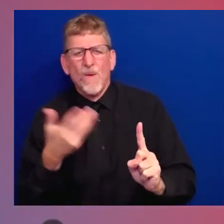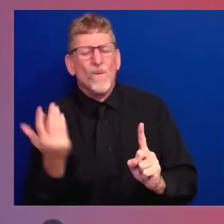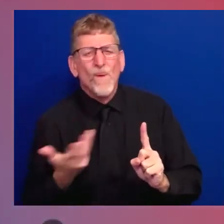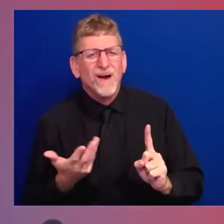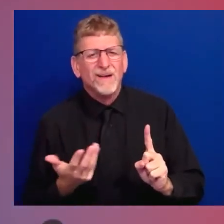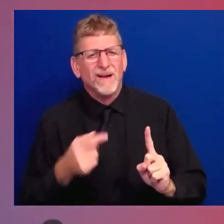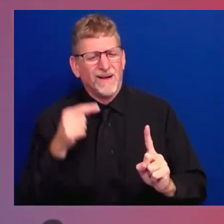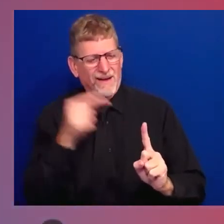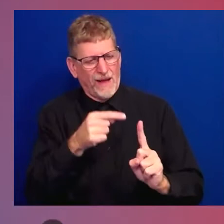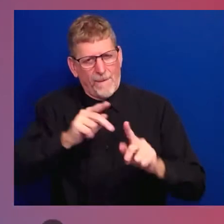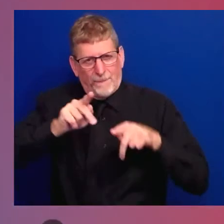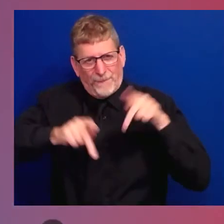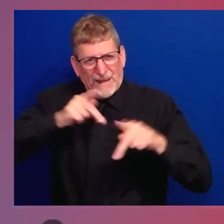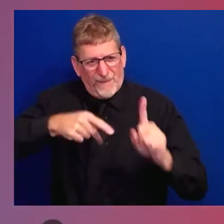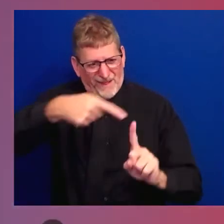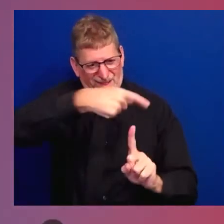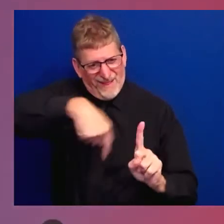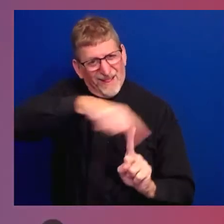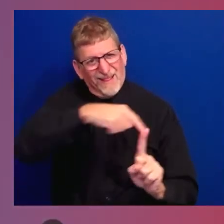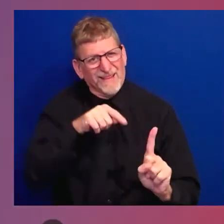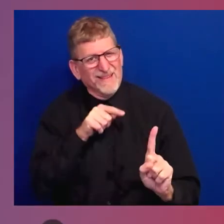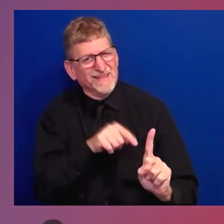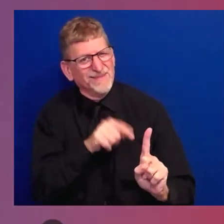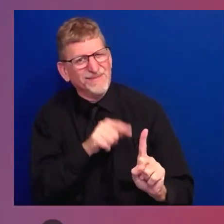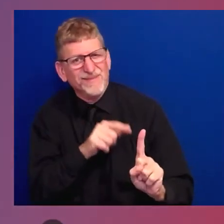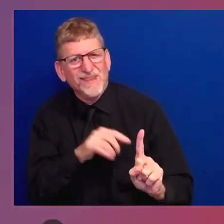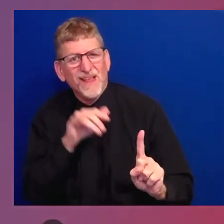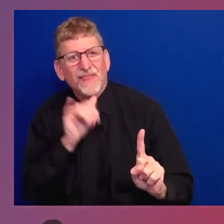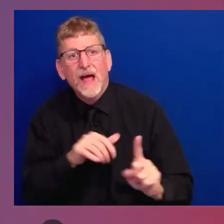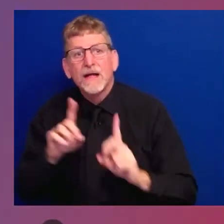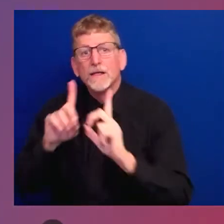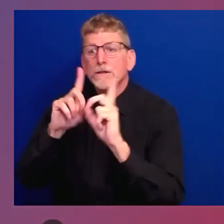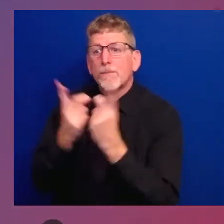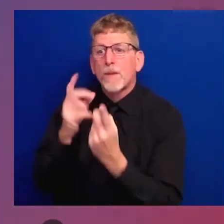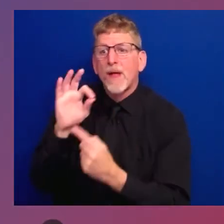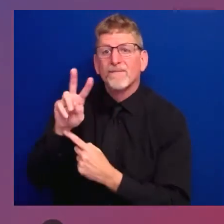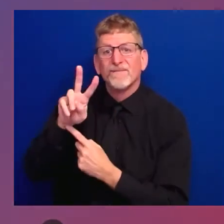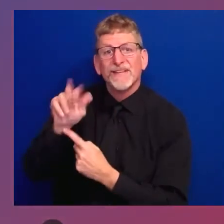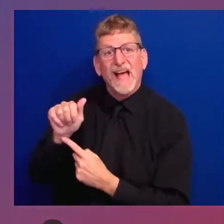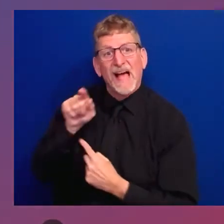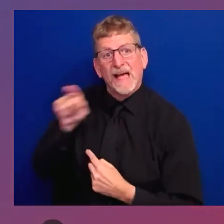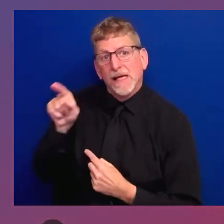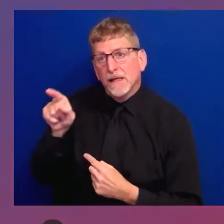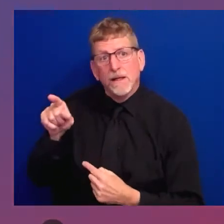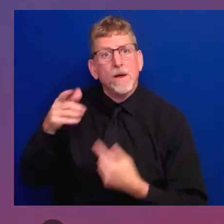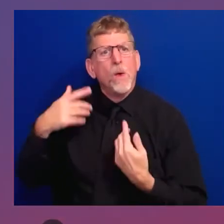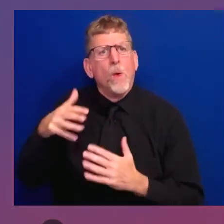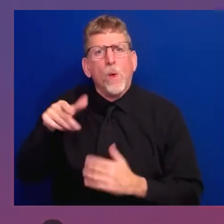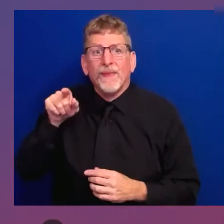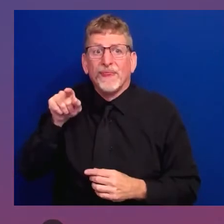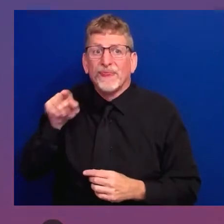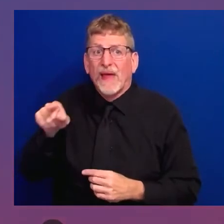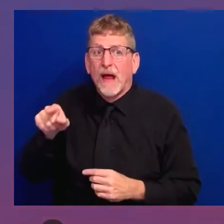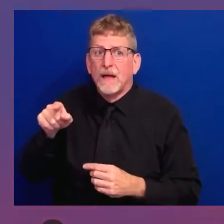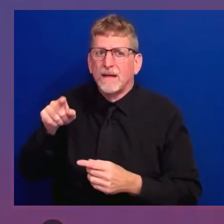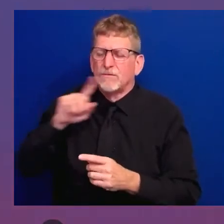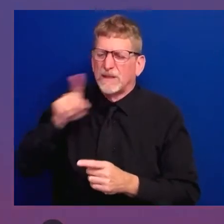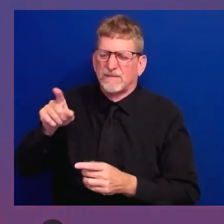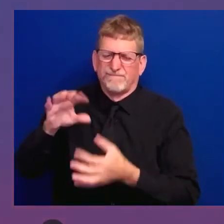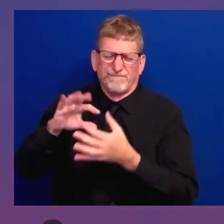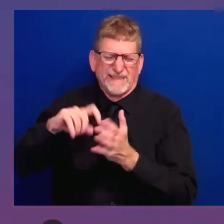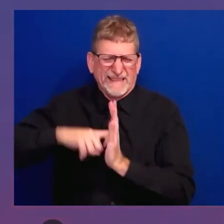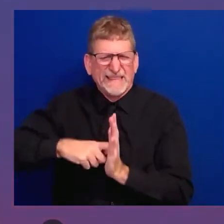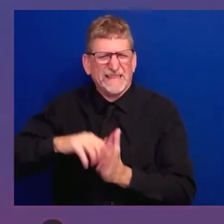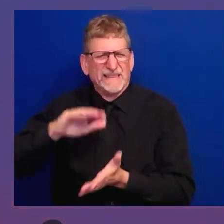by Secretary McDonough, has been the linchpin, the linchpin of our government-wide push to make life better for American veterans.